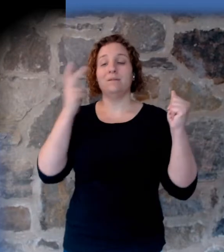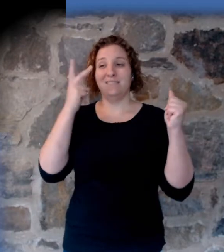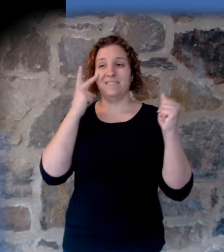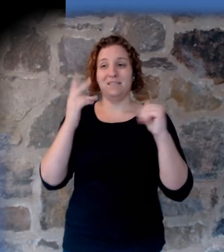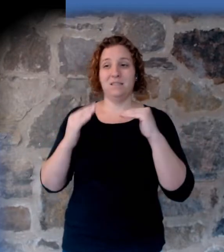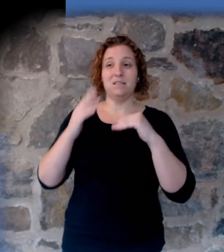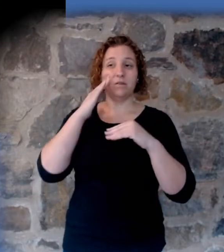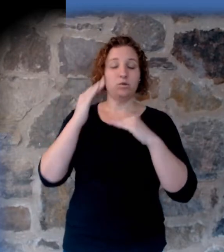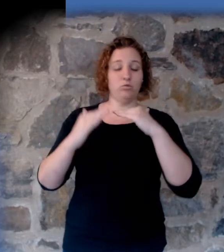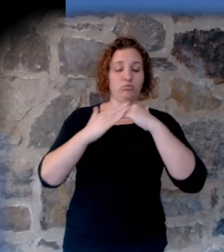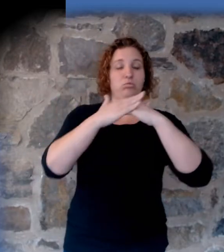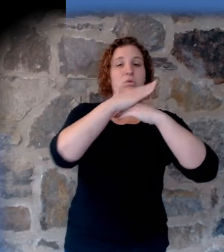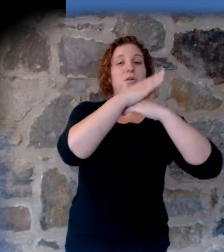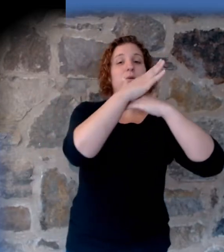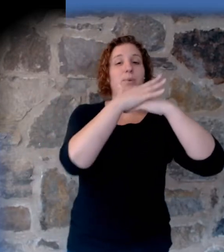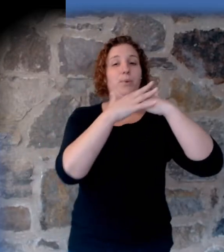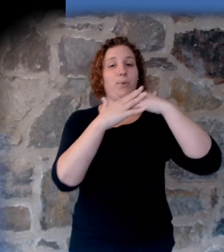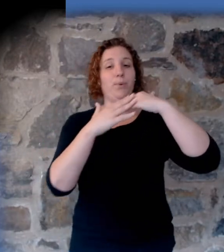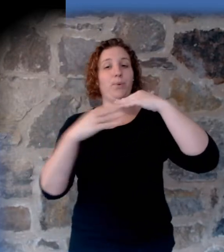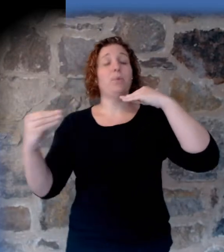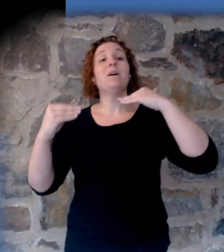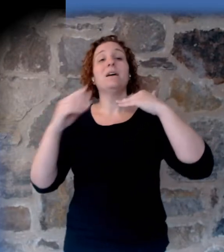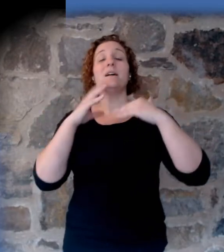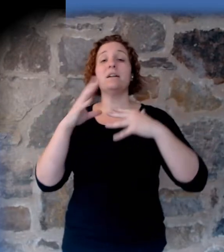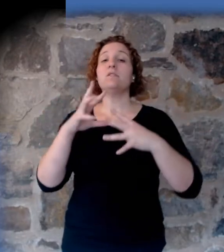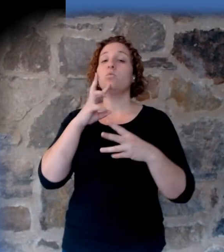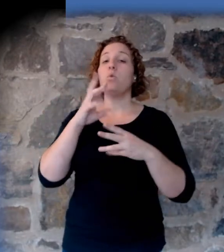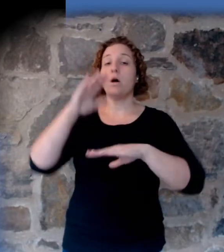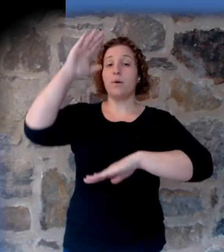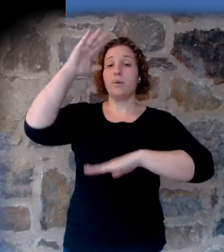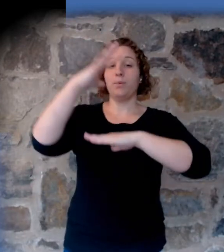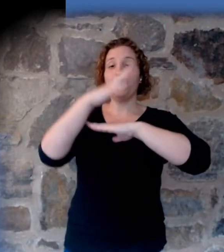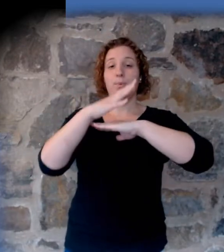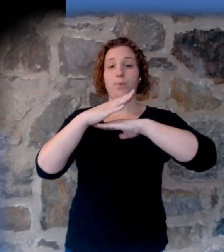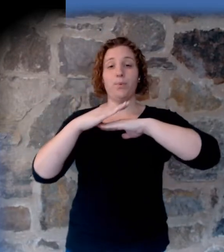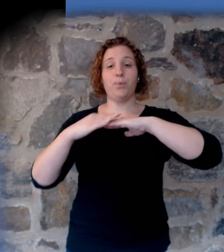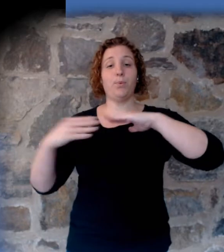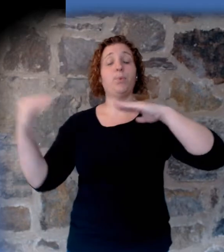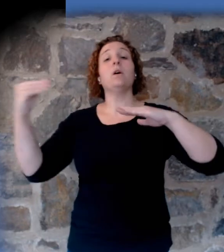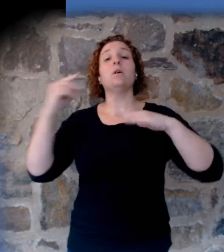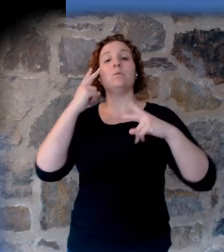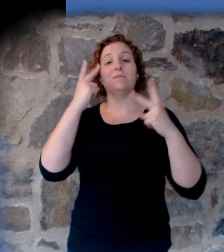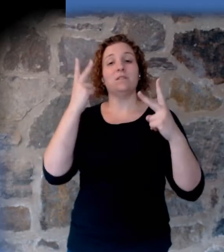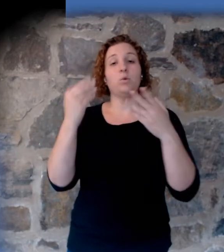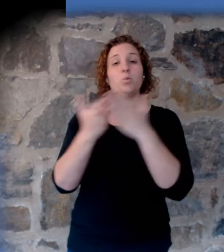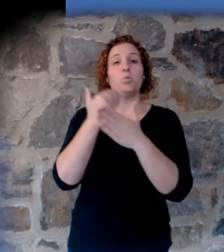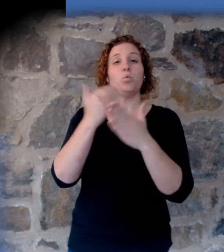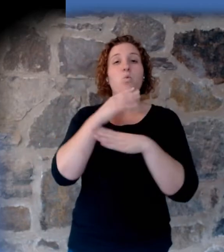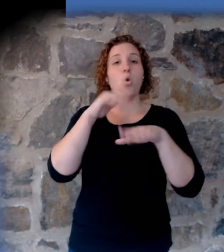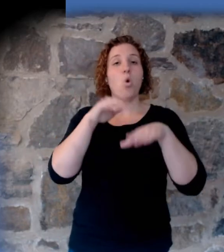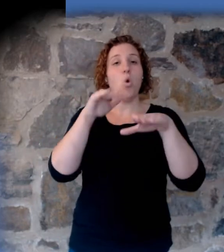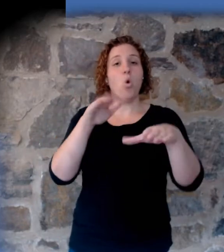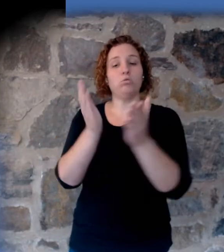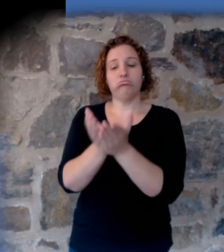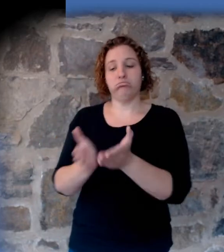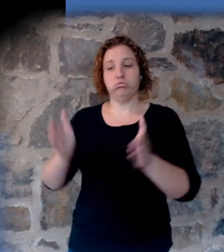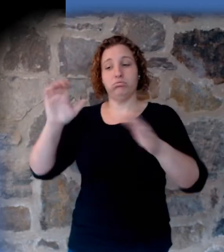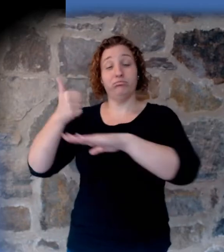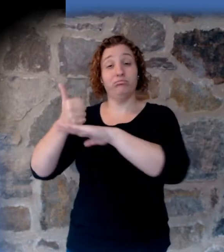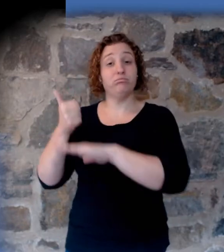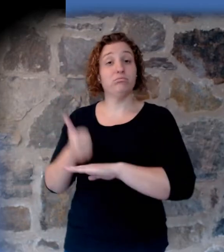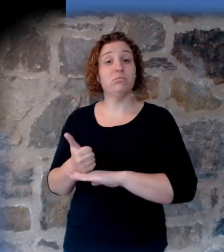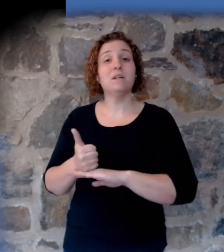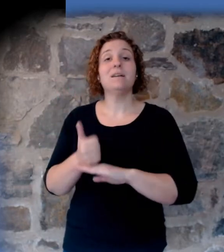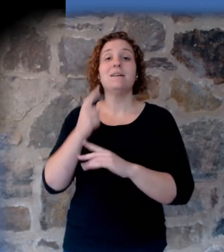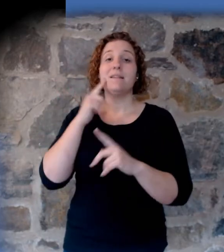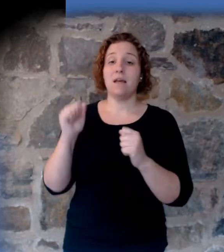waters. And as the flood retreated into the newly formed ocean basins, then the continents probably uplifted and